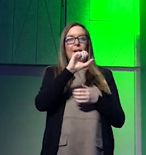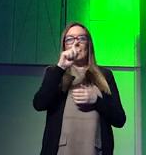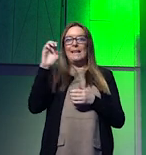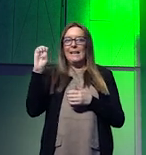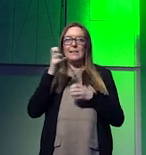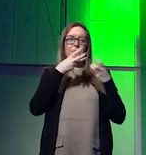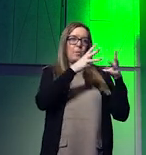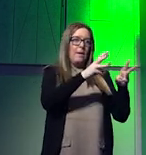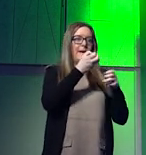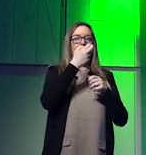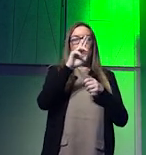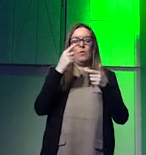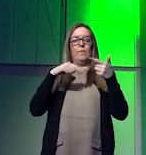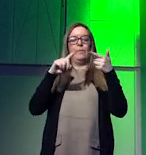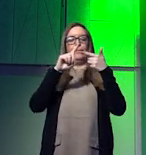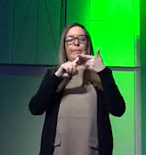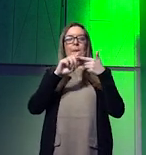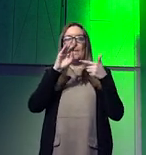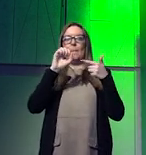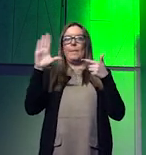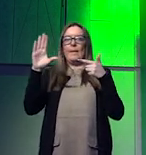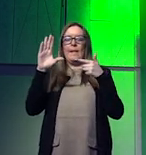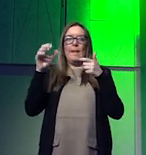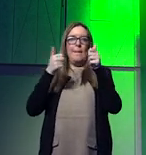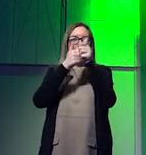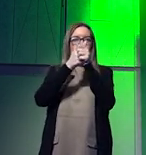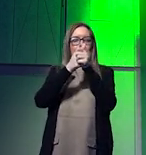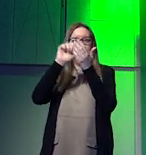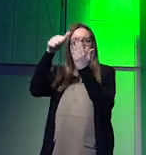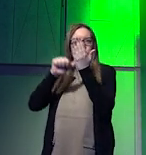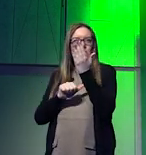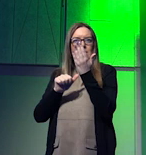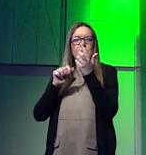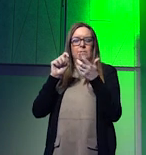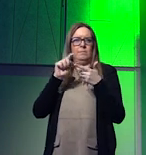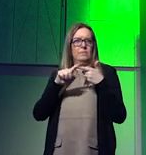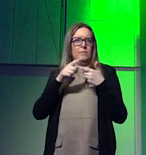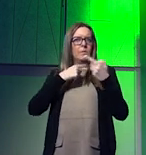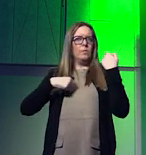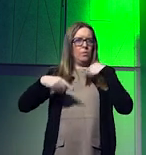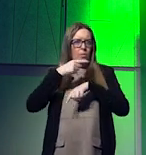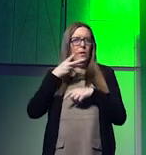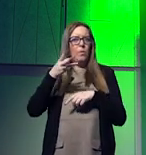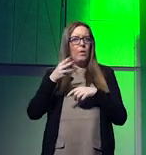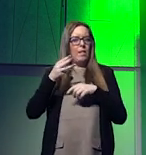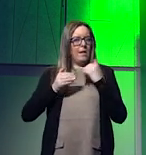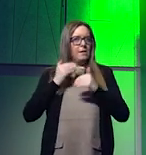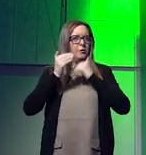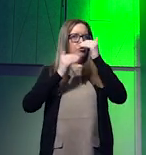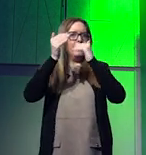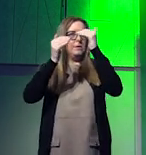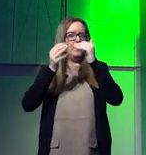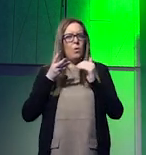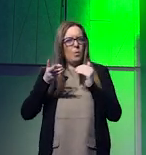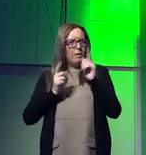Initiative or the Build Back Better, you know, sort of agenda create, we will actually accelerate the rise of the